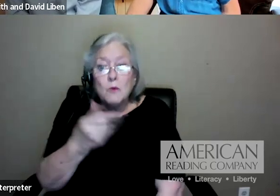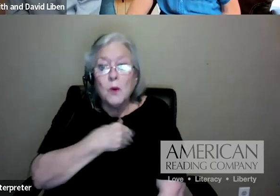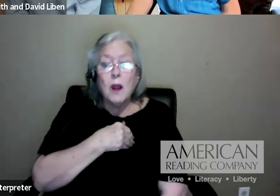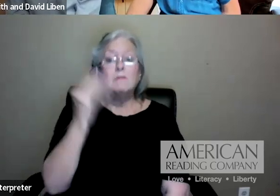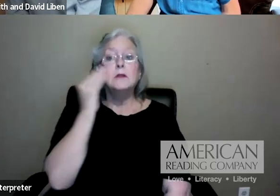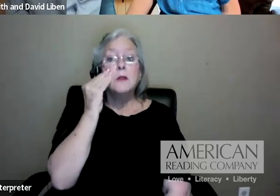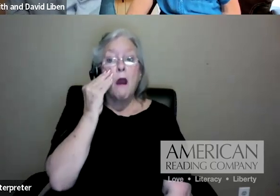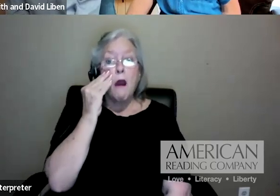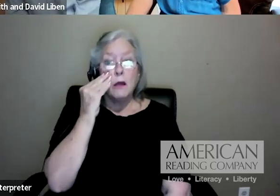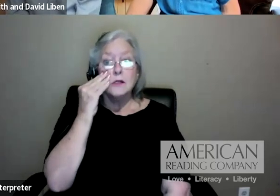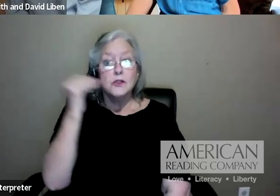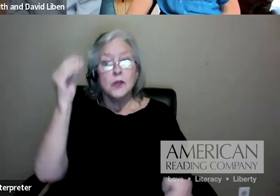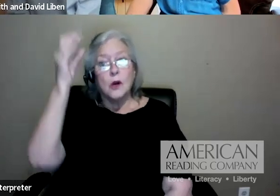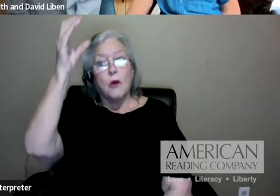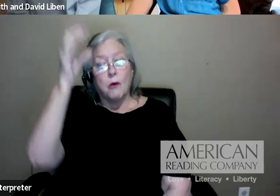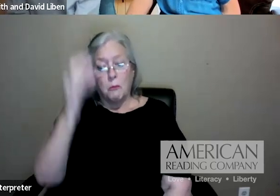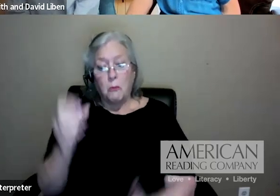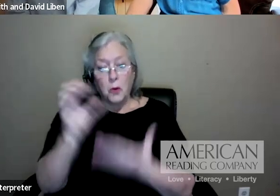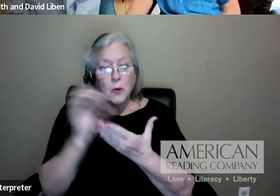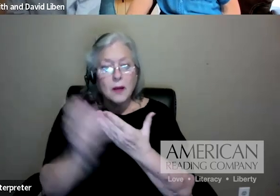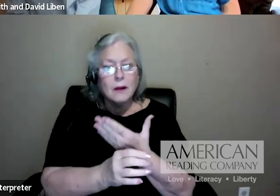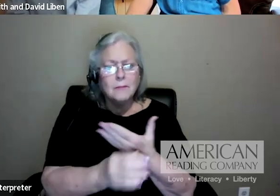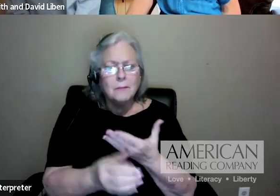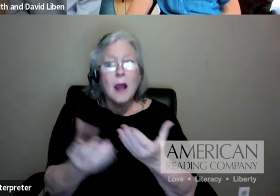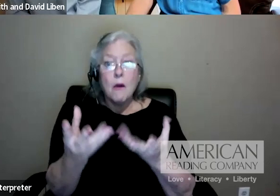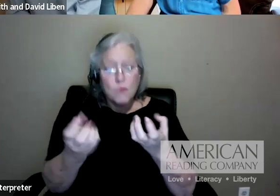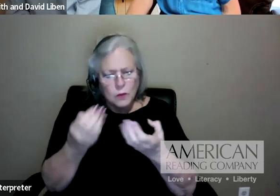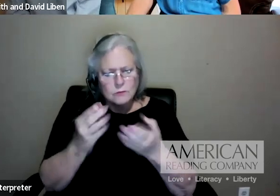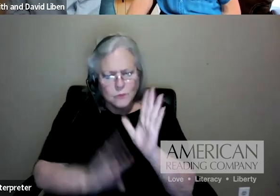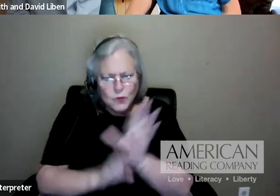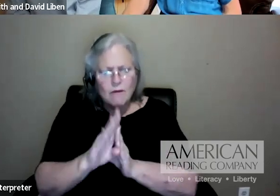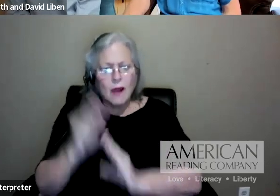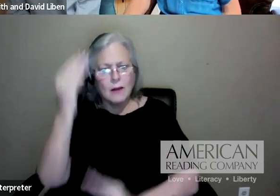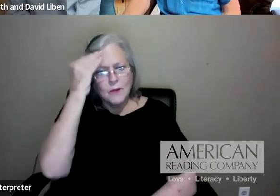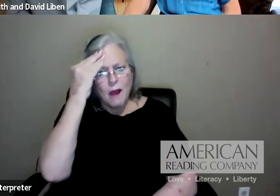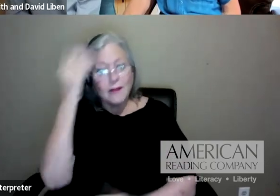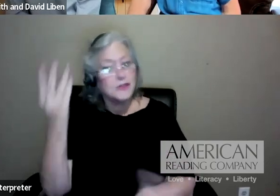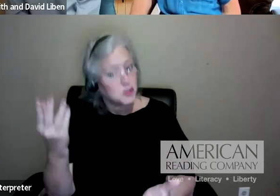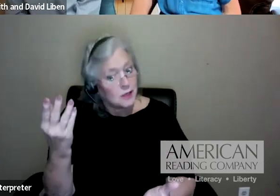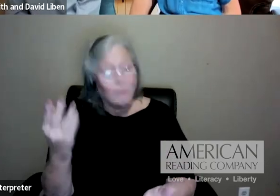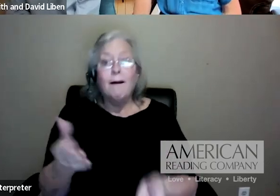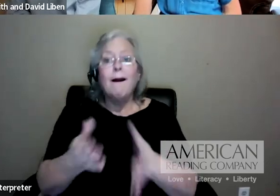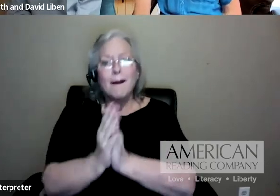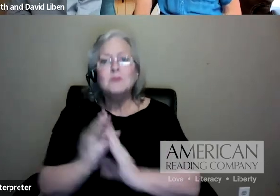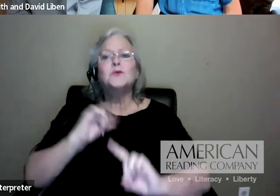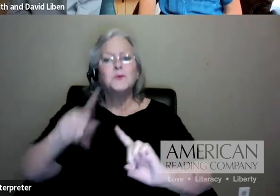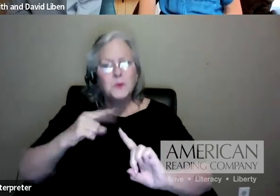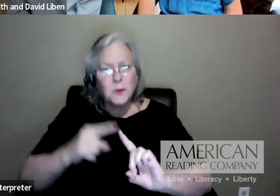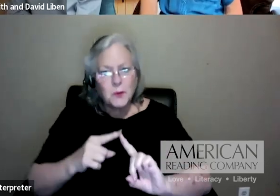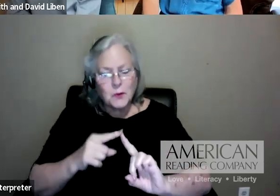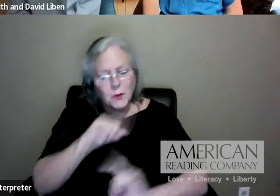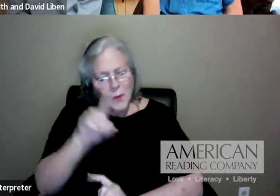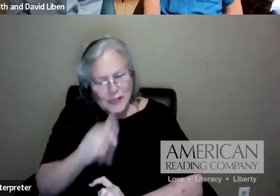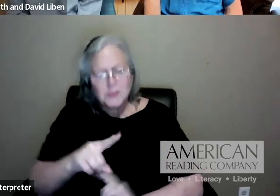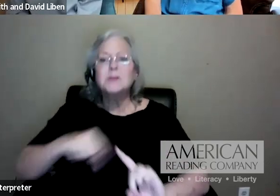and you want to grow knowledge, ask questions about knowledge. Don't only ask questions about standards or don't only ask questions about